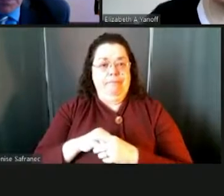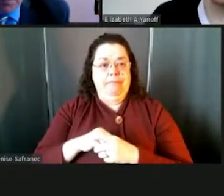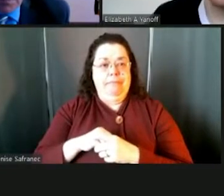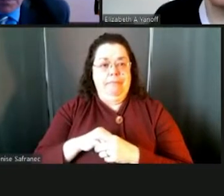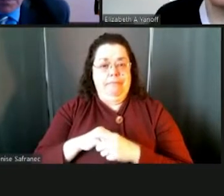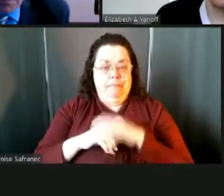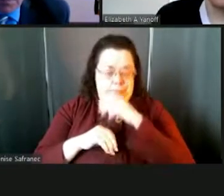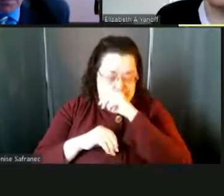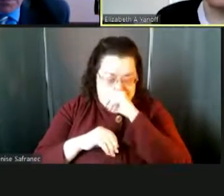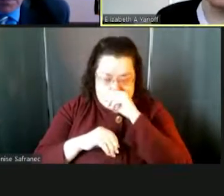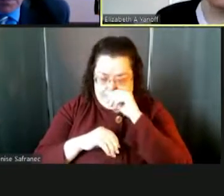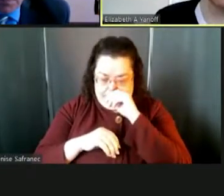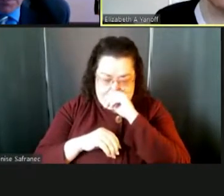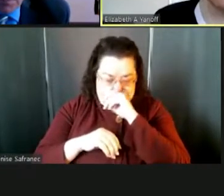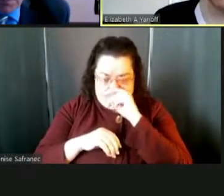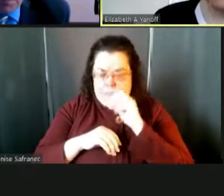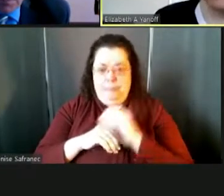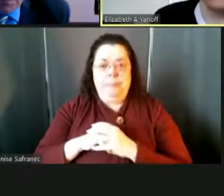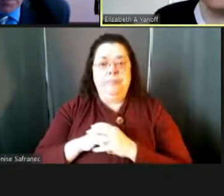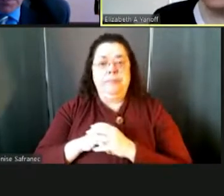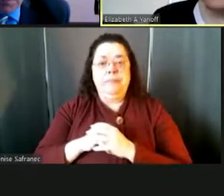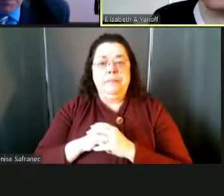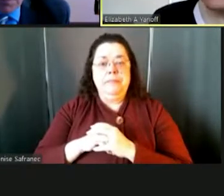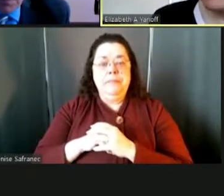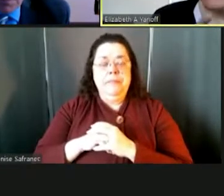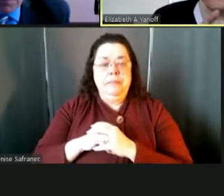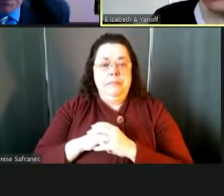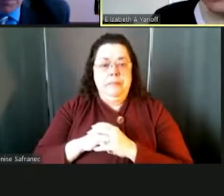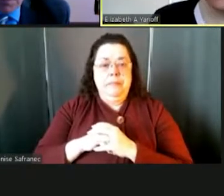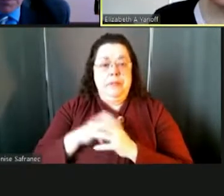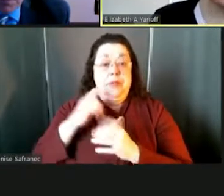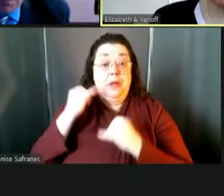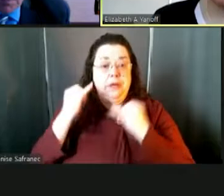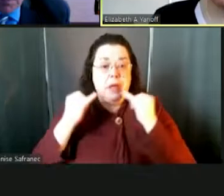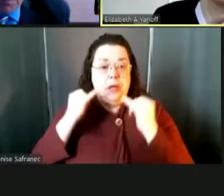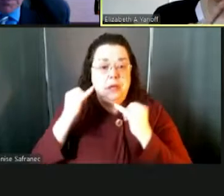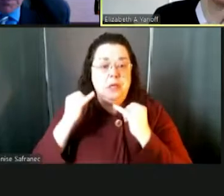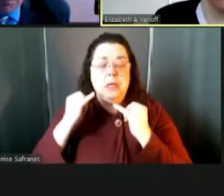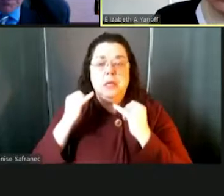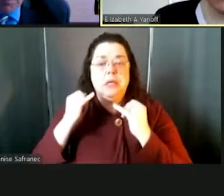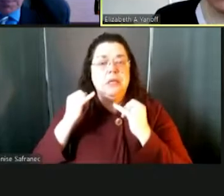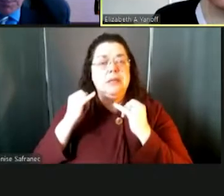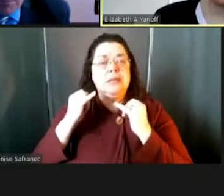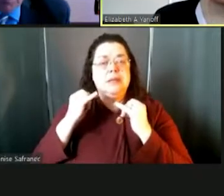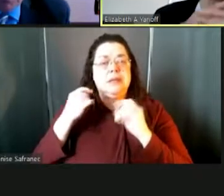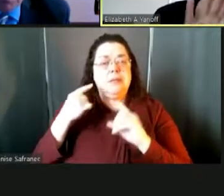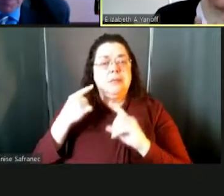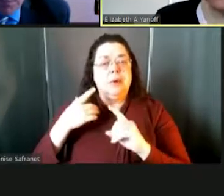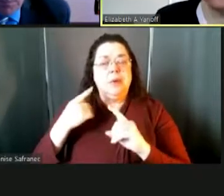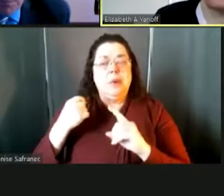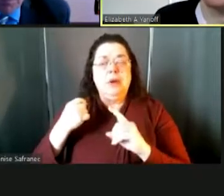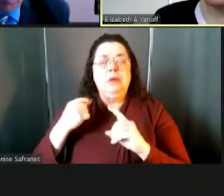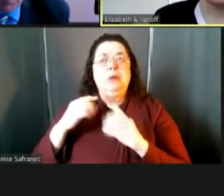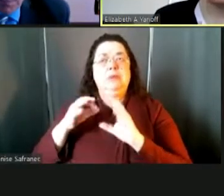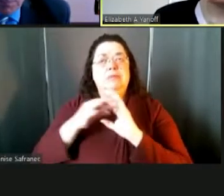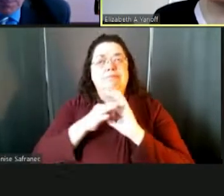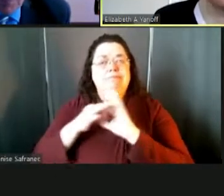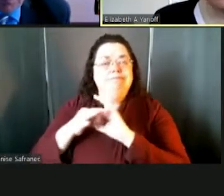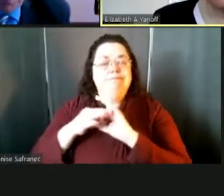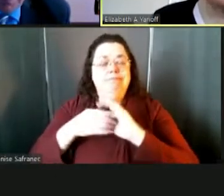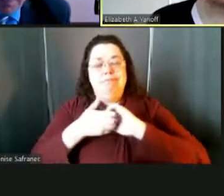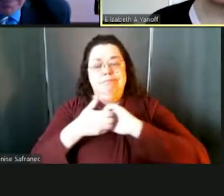Thank you both for that. And as I'm listening, I'm thinking, you know, these ideas of relationship, communication, collaboration,